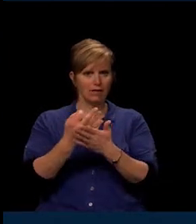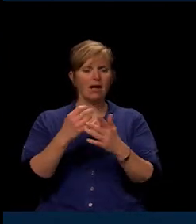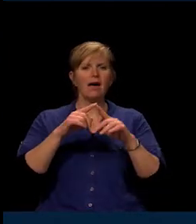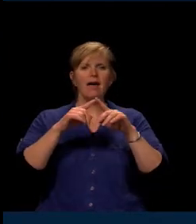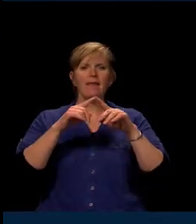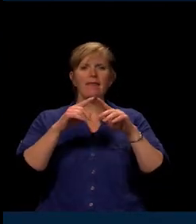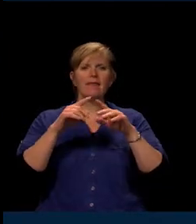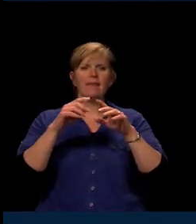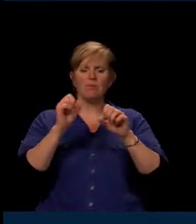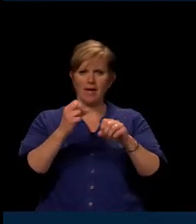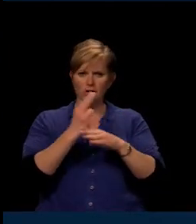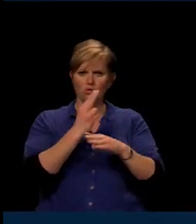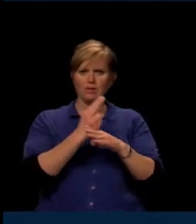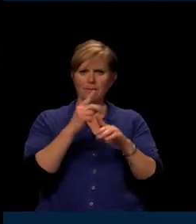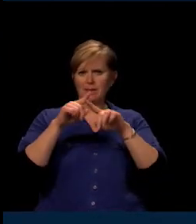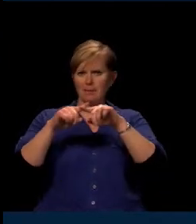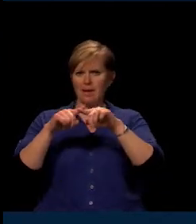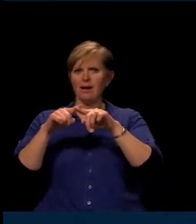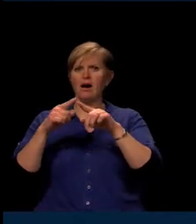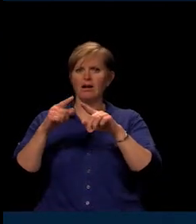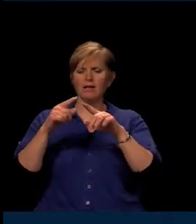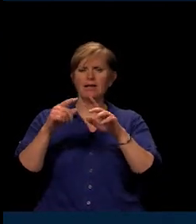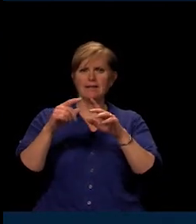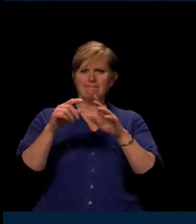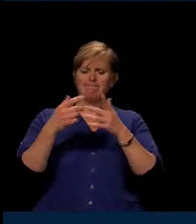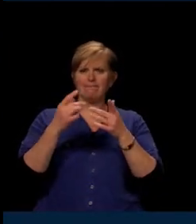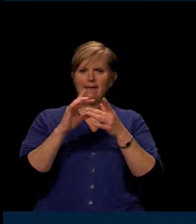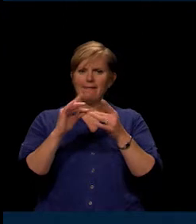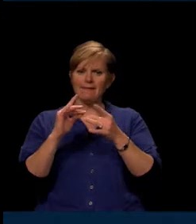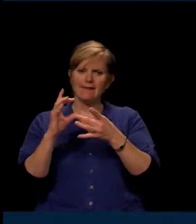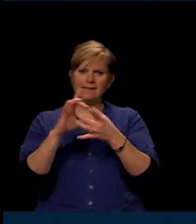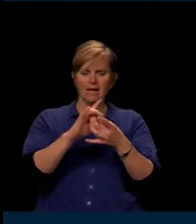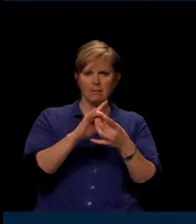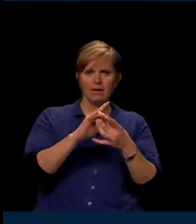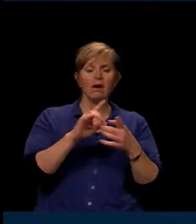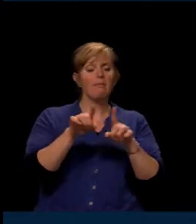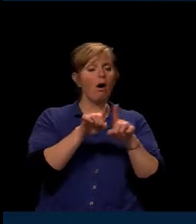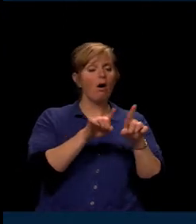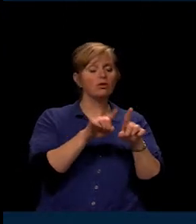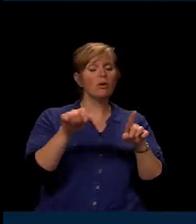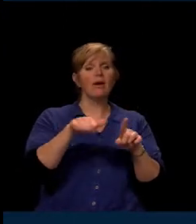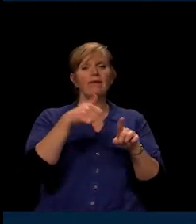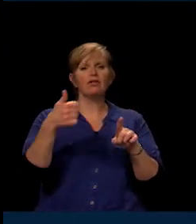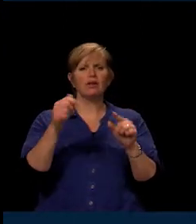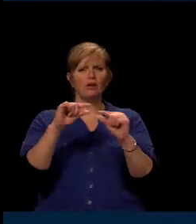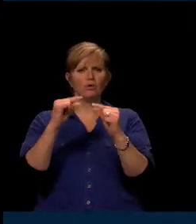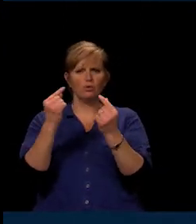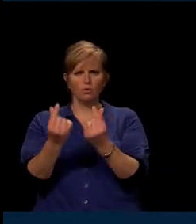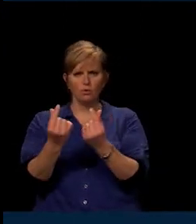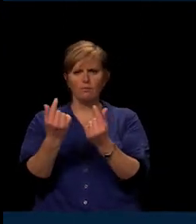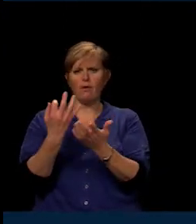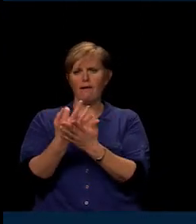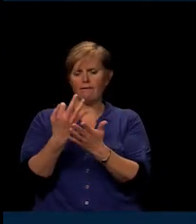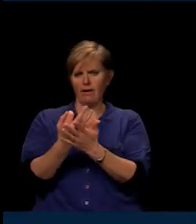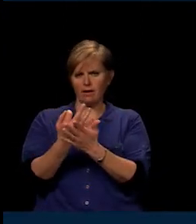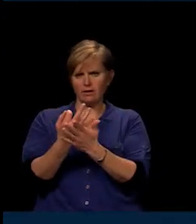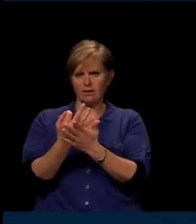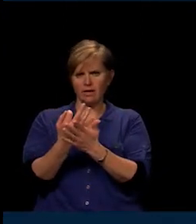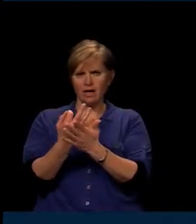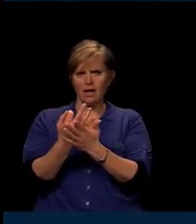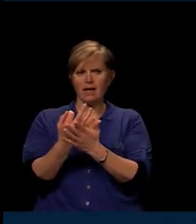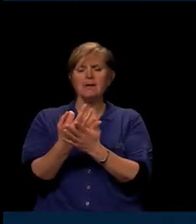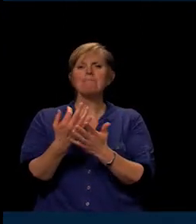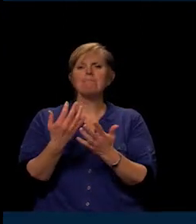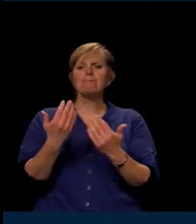But the reality is there is actually another group of funds that while they have